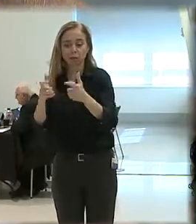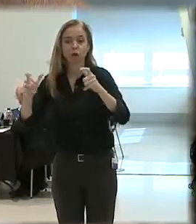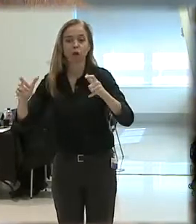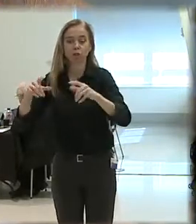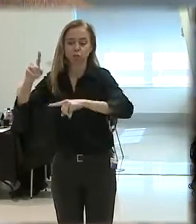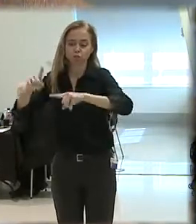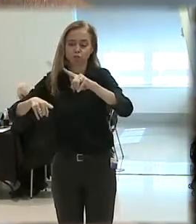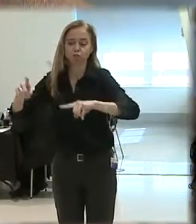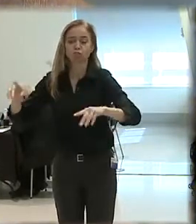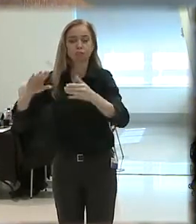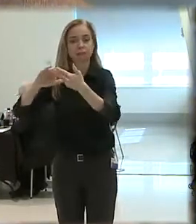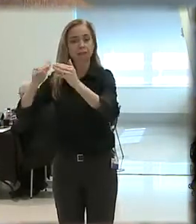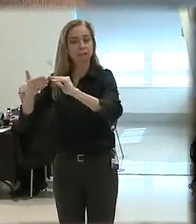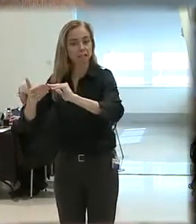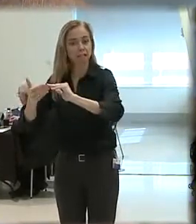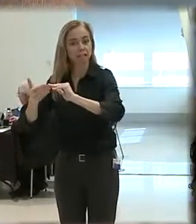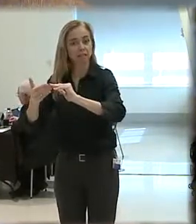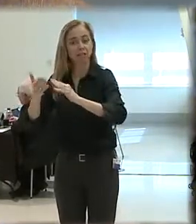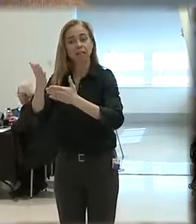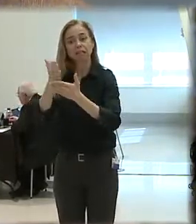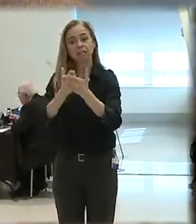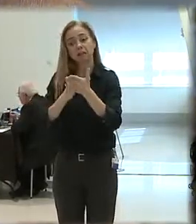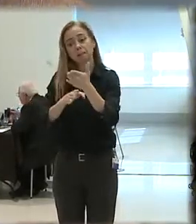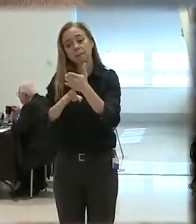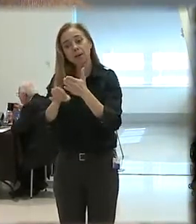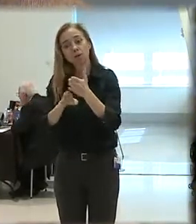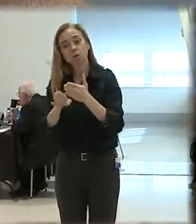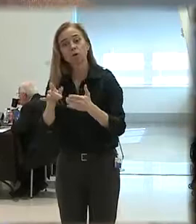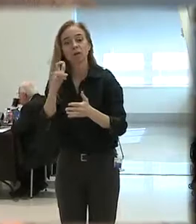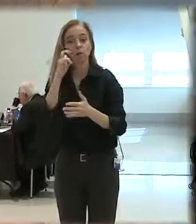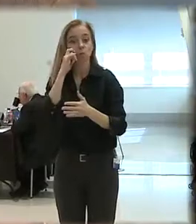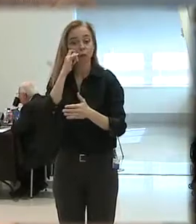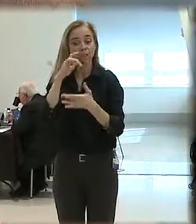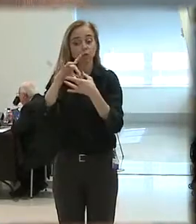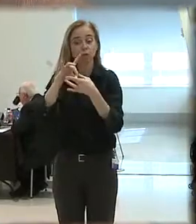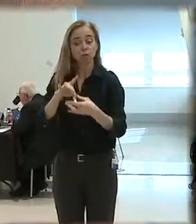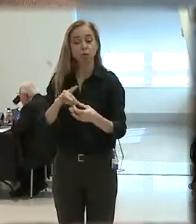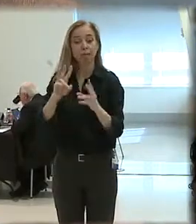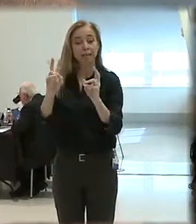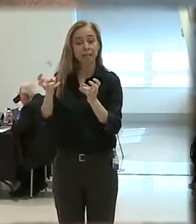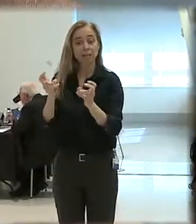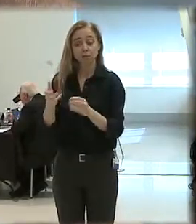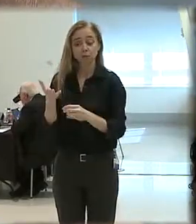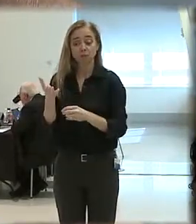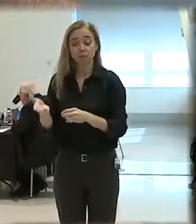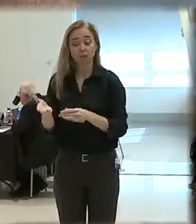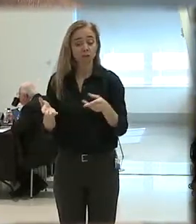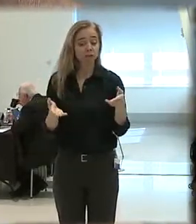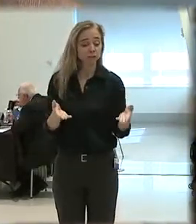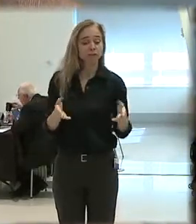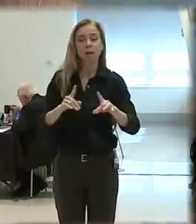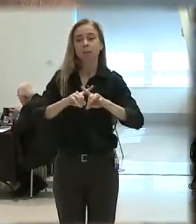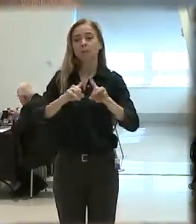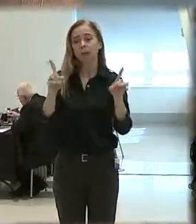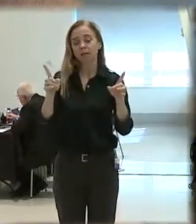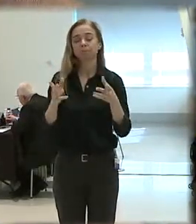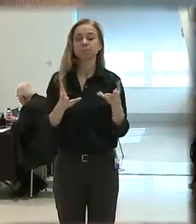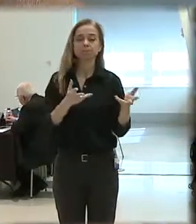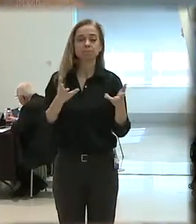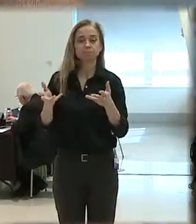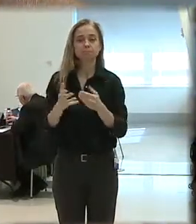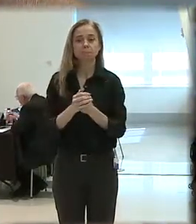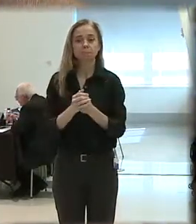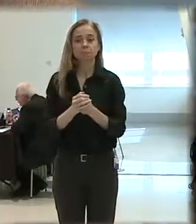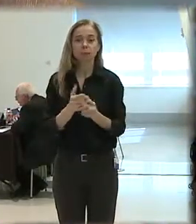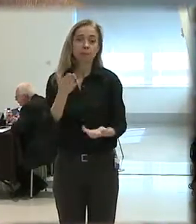have, some of the minority populations, race relations issues which are prevalent there, but it is instructive to say that then